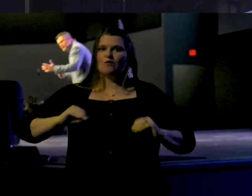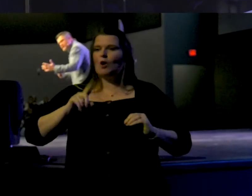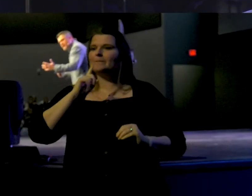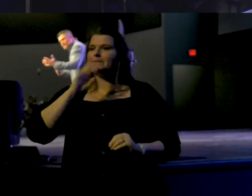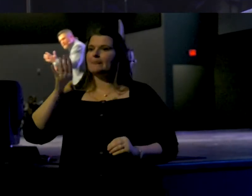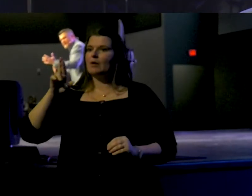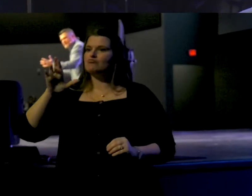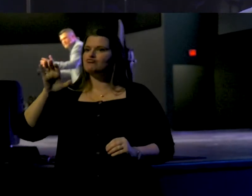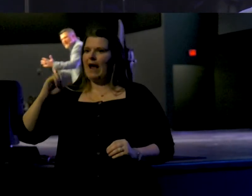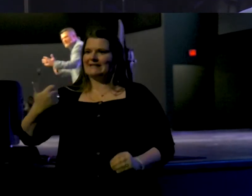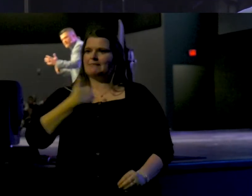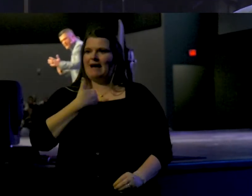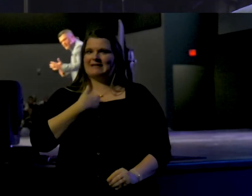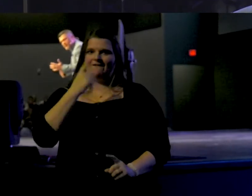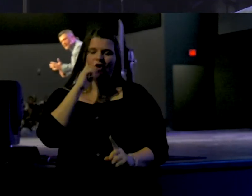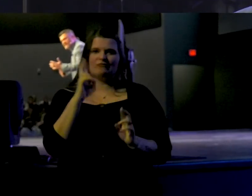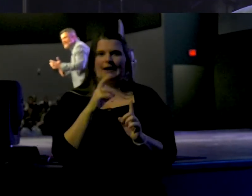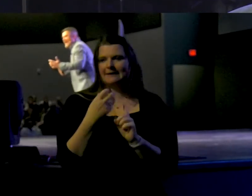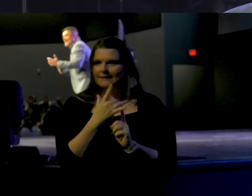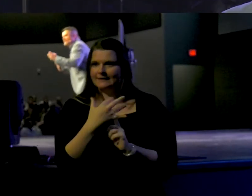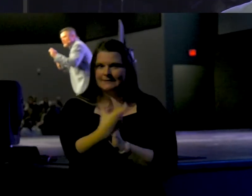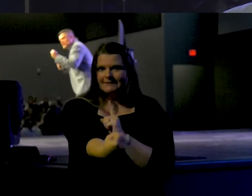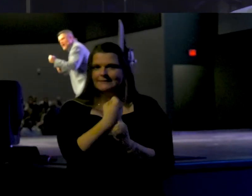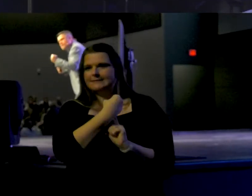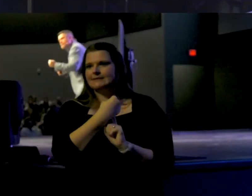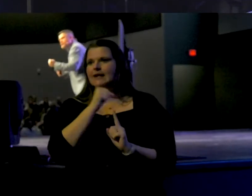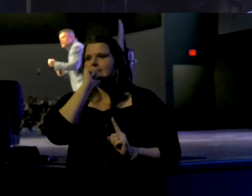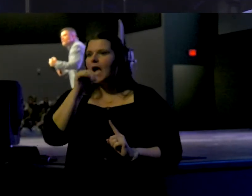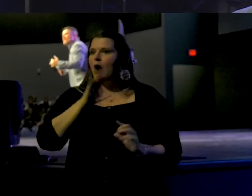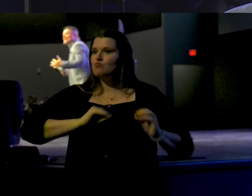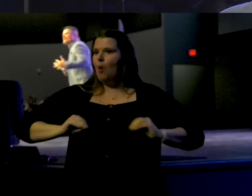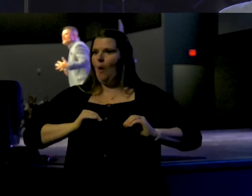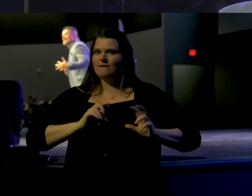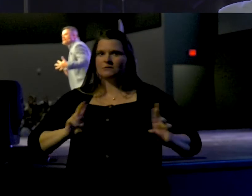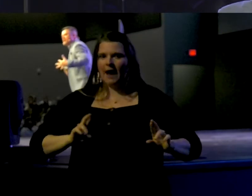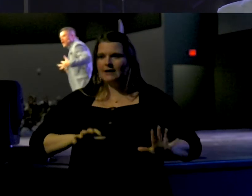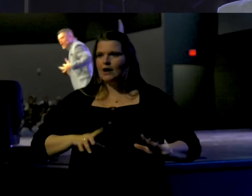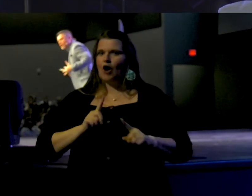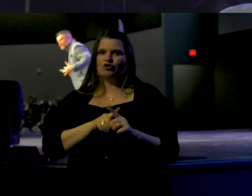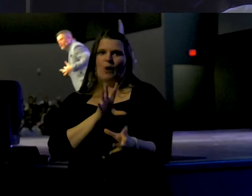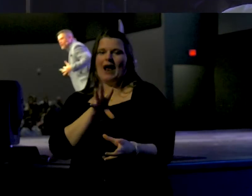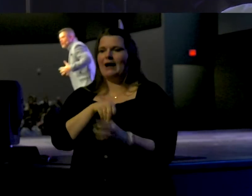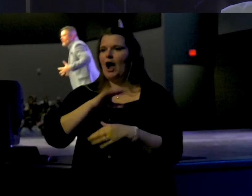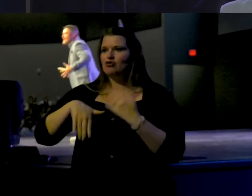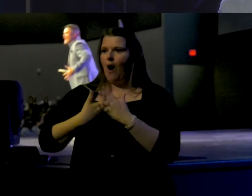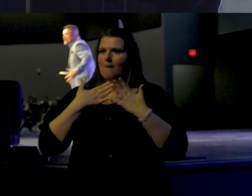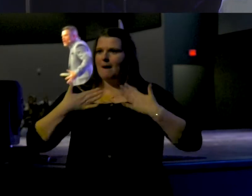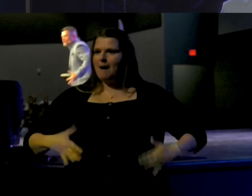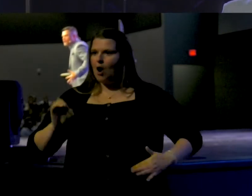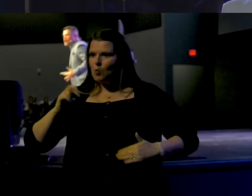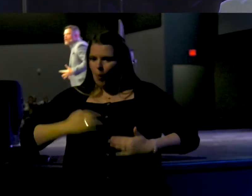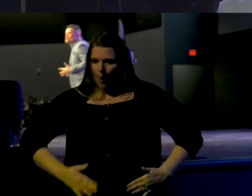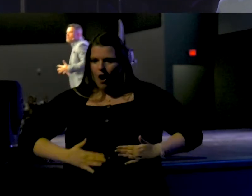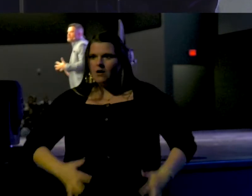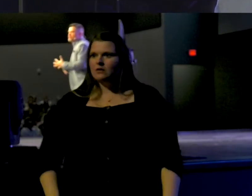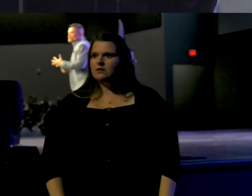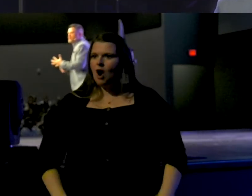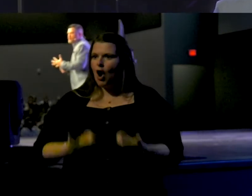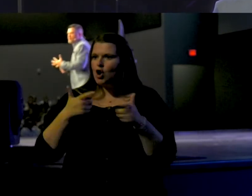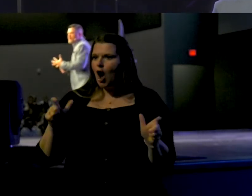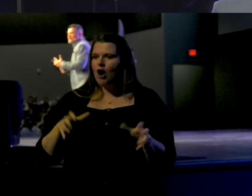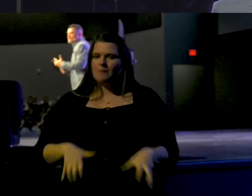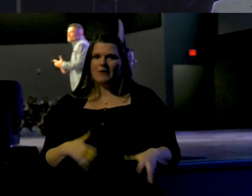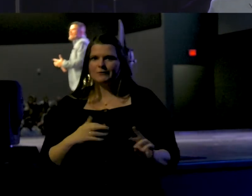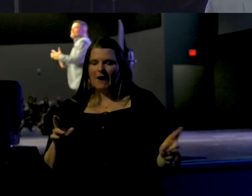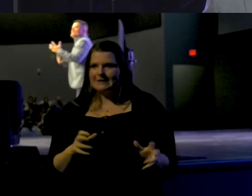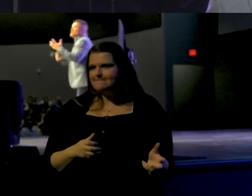brace yourself for the impact of the opponent and to not move by engaging all of your core and all of the large muscles